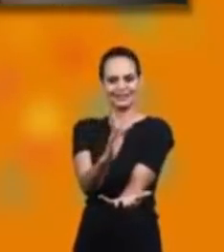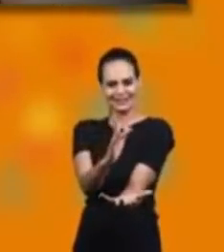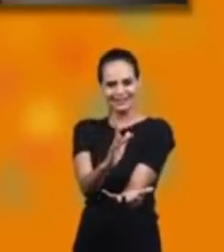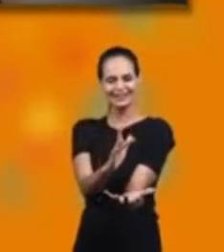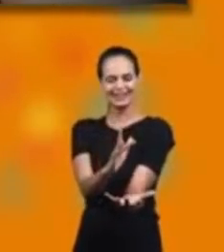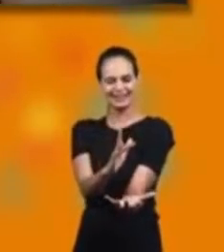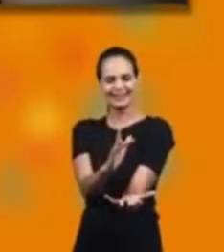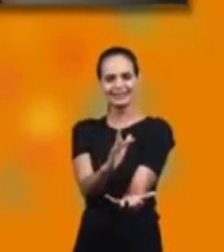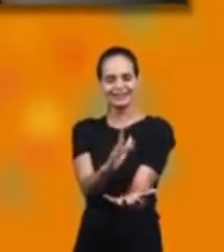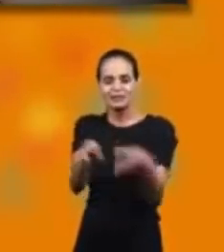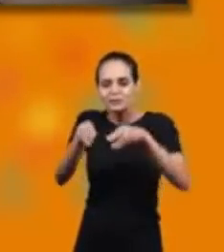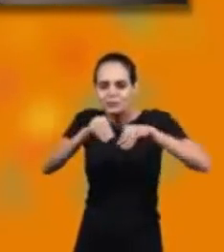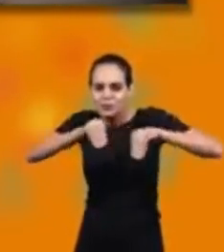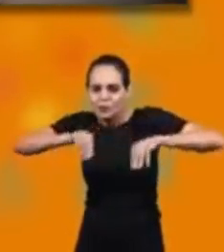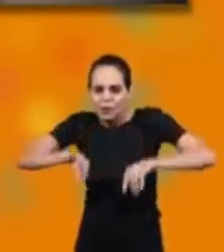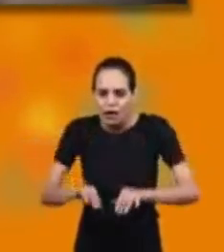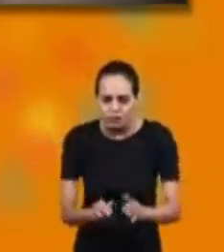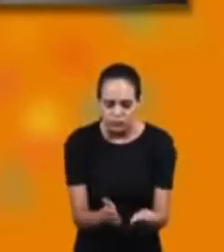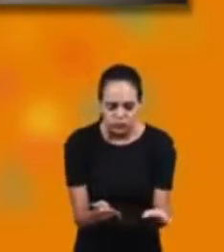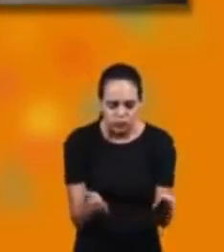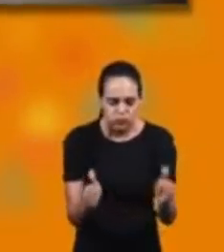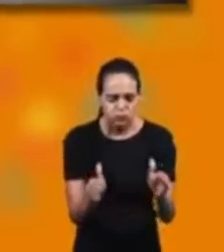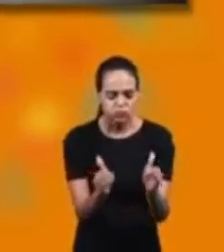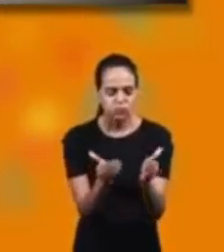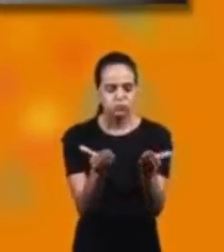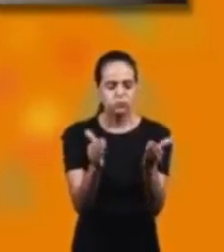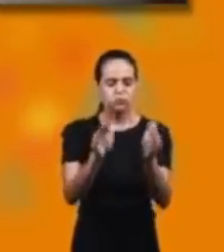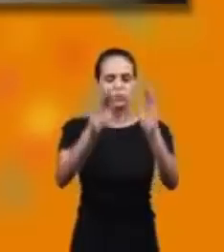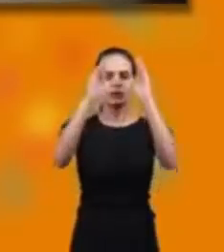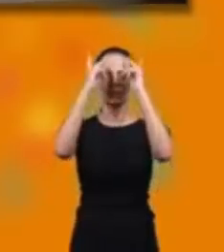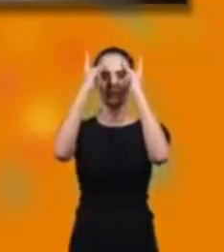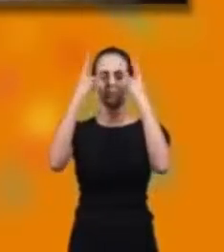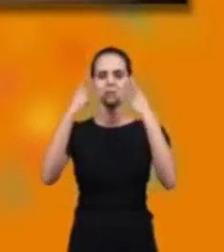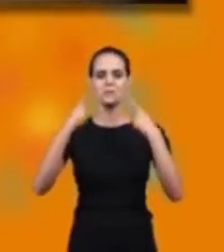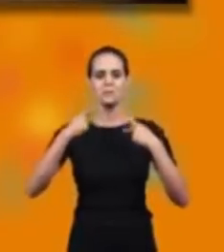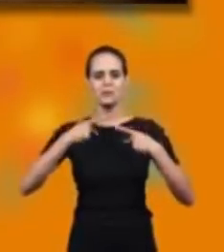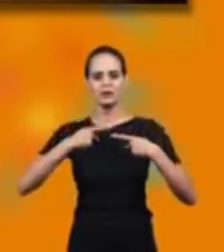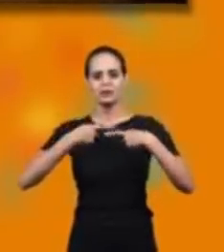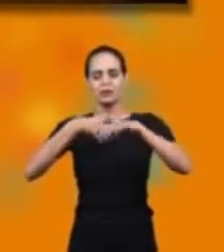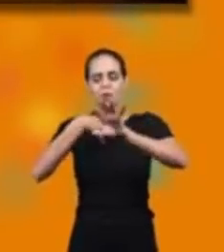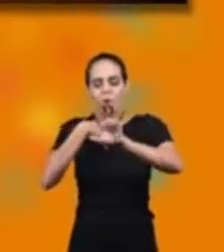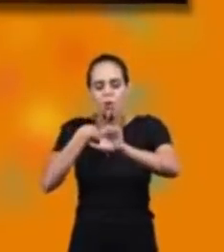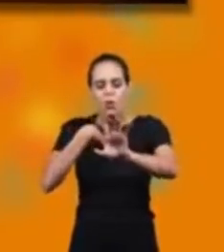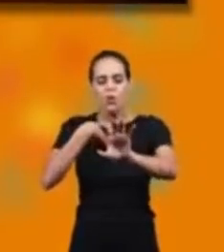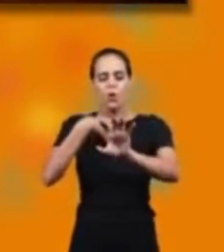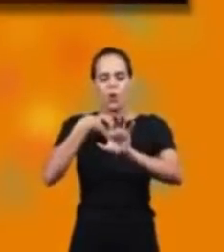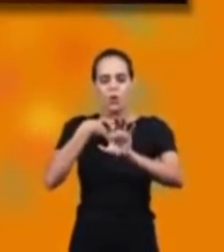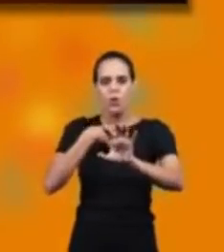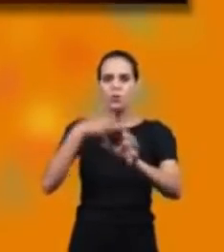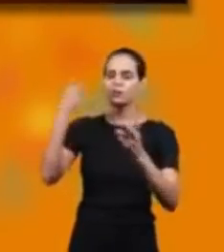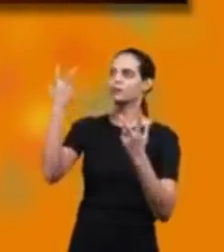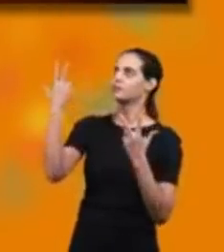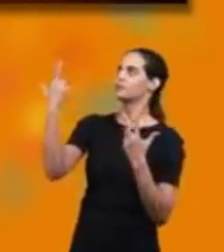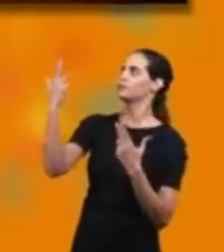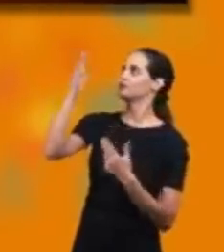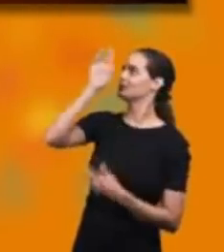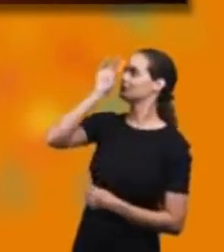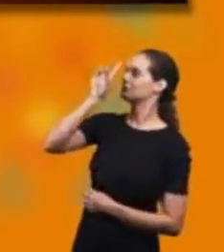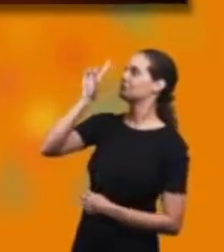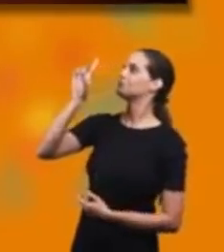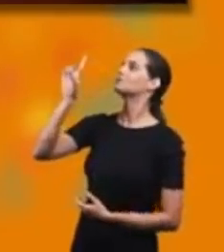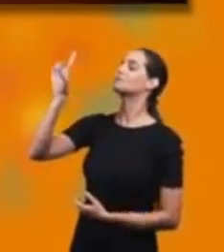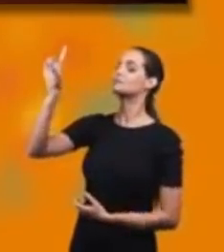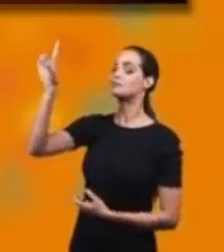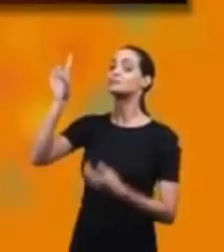no barro Tu fizeste o homem A Tua imagem e